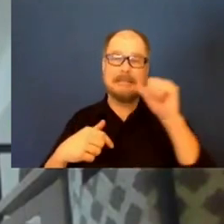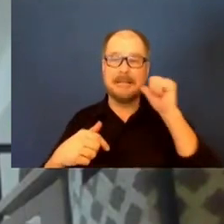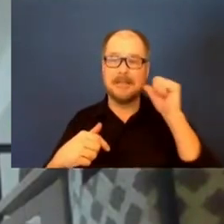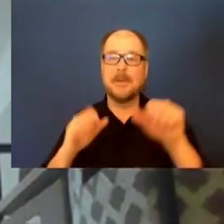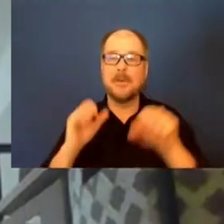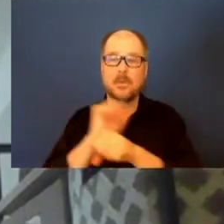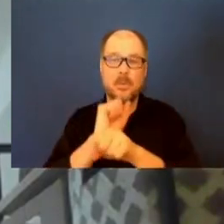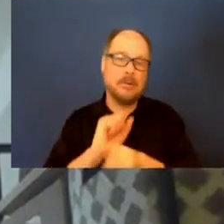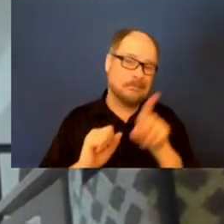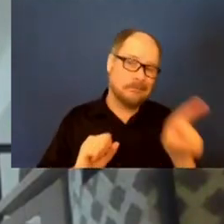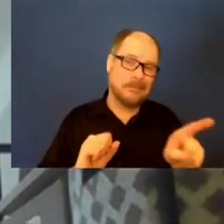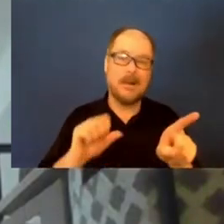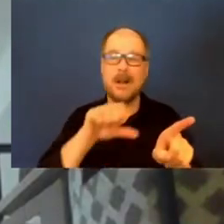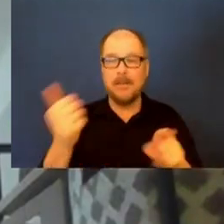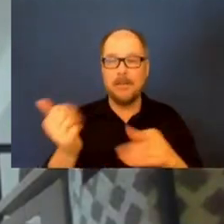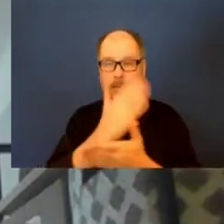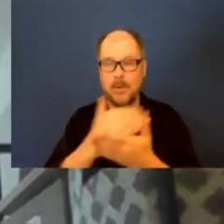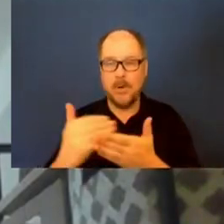have that number.